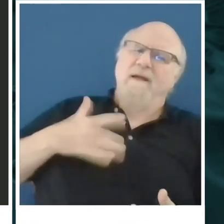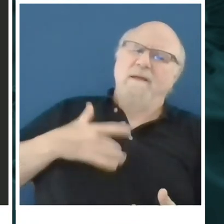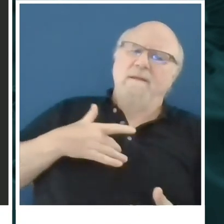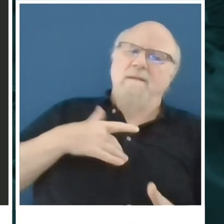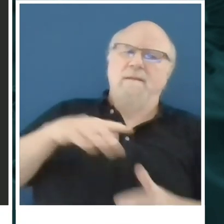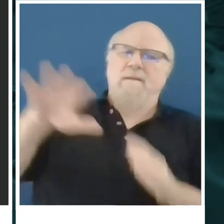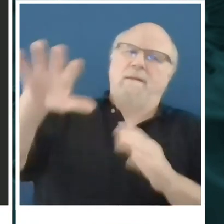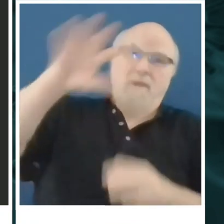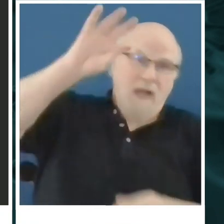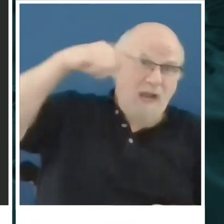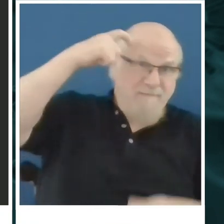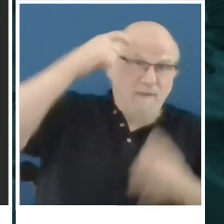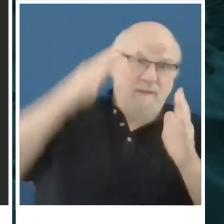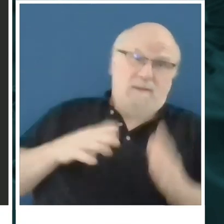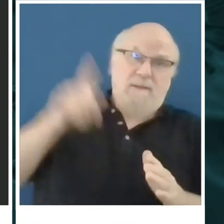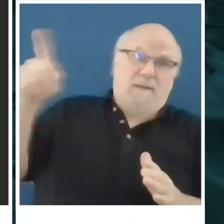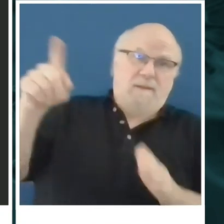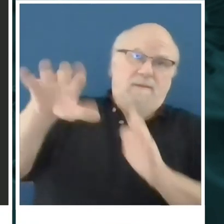reopening task force?